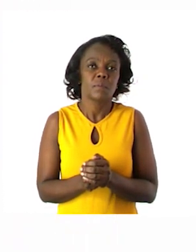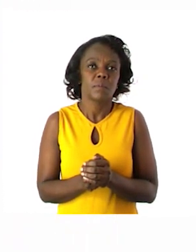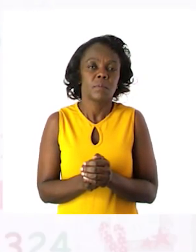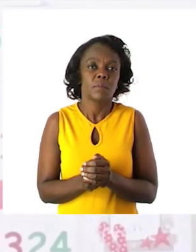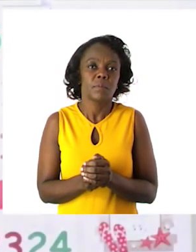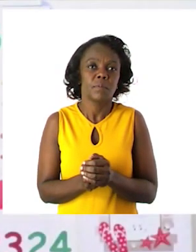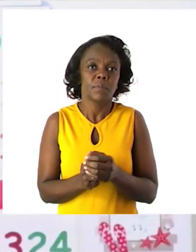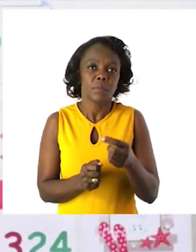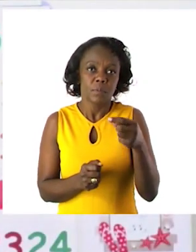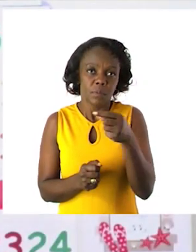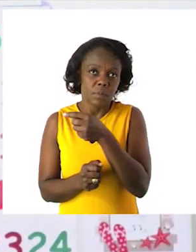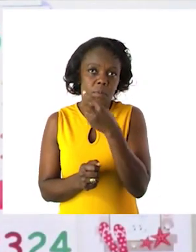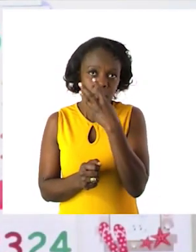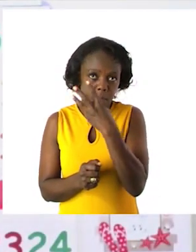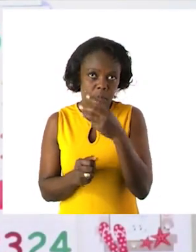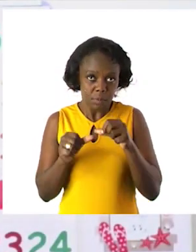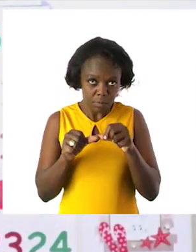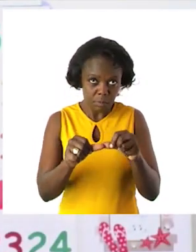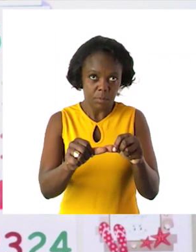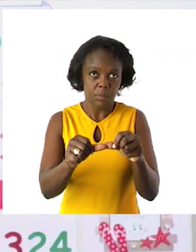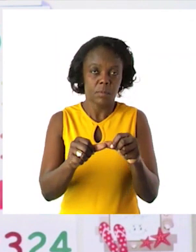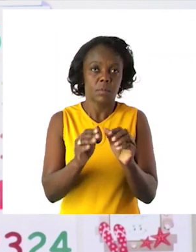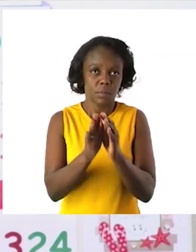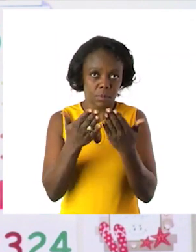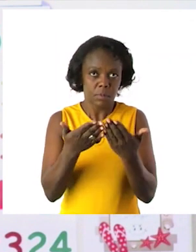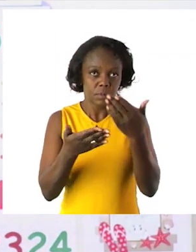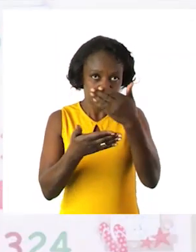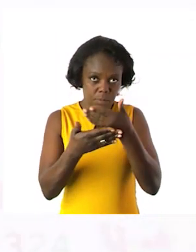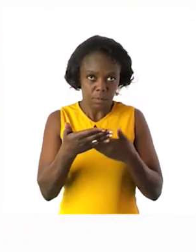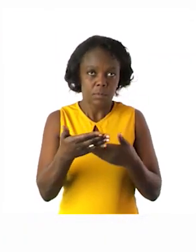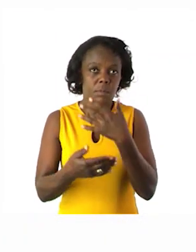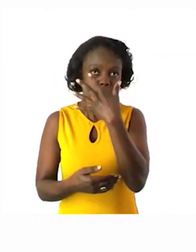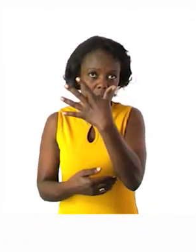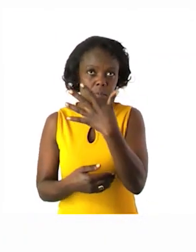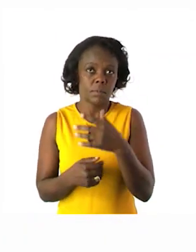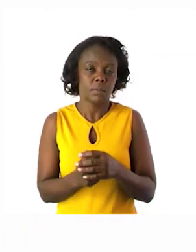busy with their activity, let's go to page 5 for the grade 3s.